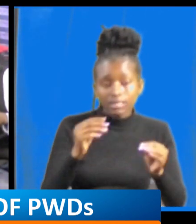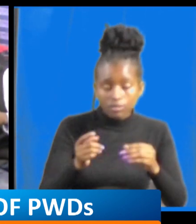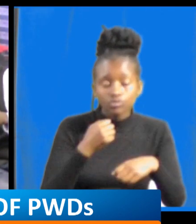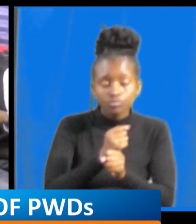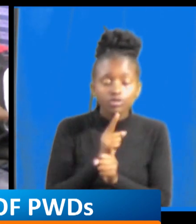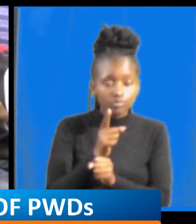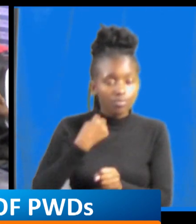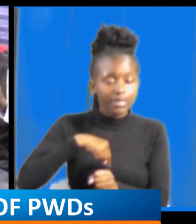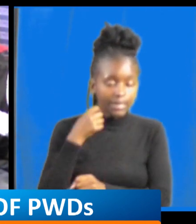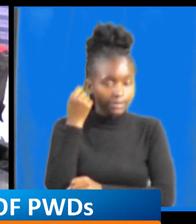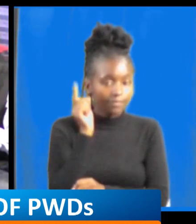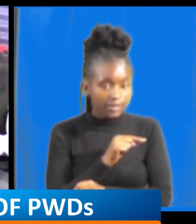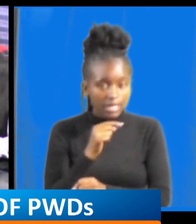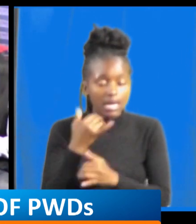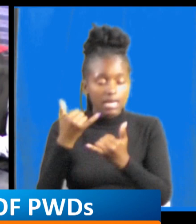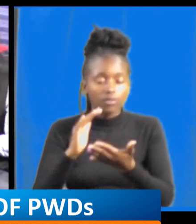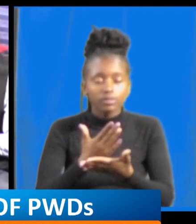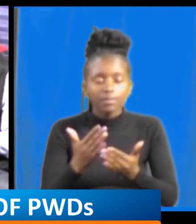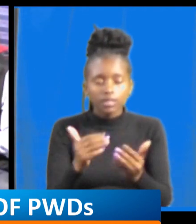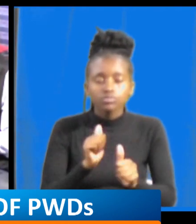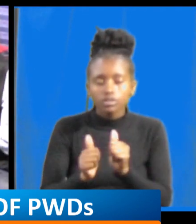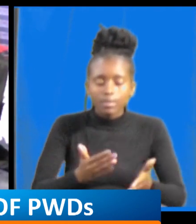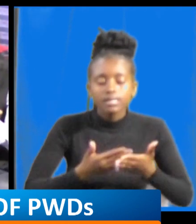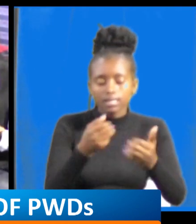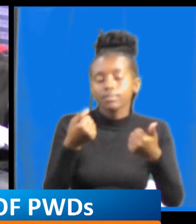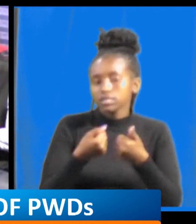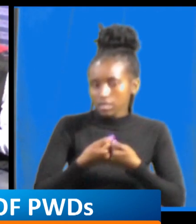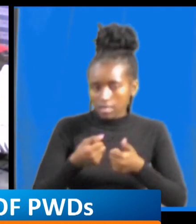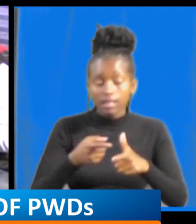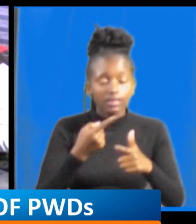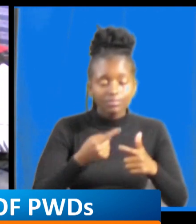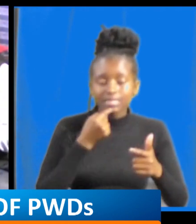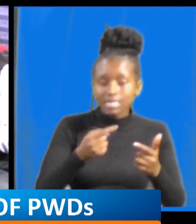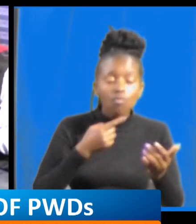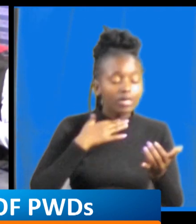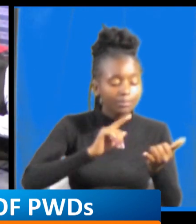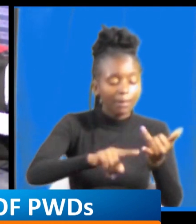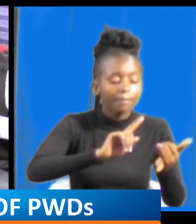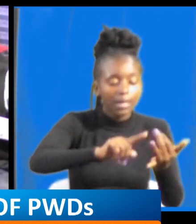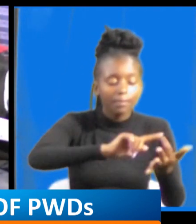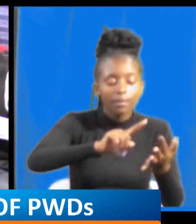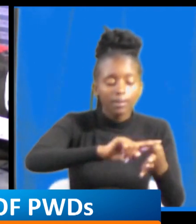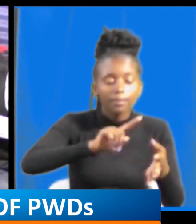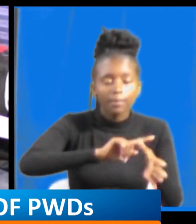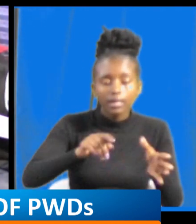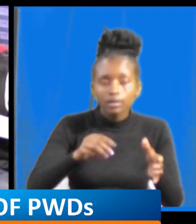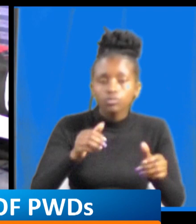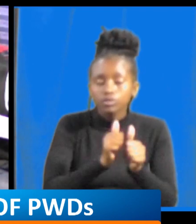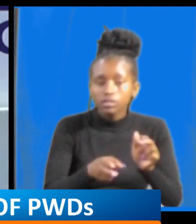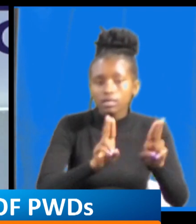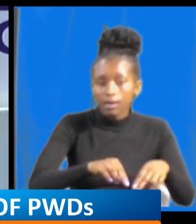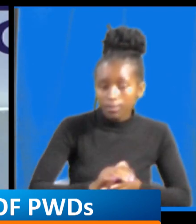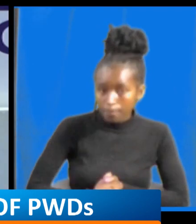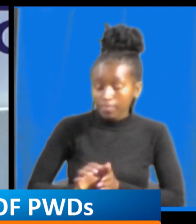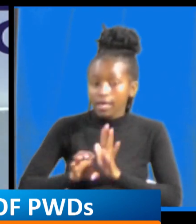some of the grievances that you you know you presented to the president you said you're telling him you want this we want this to be done you know like the seats like